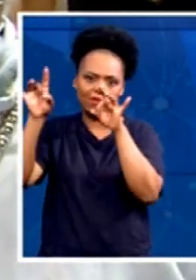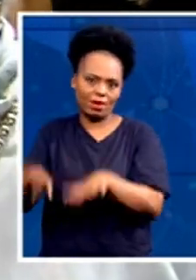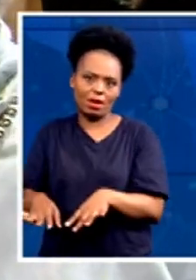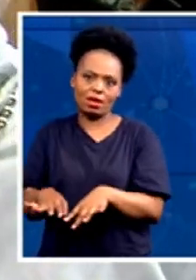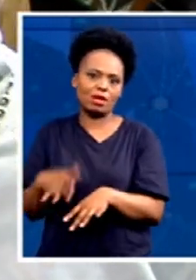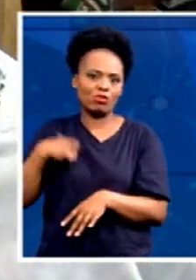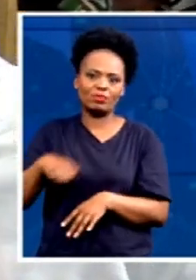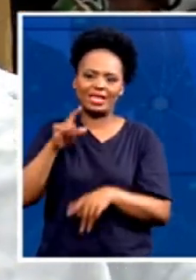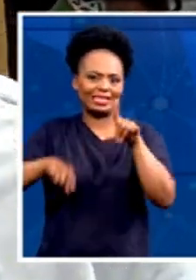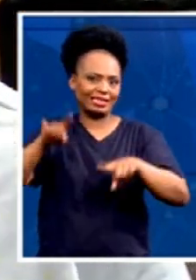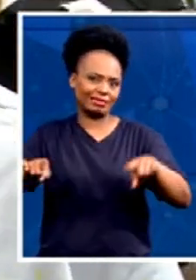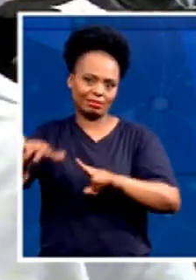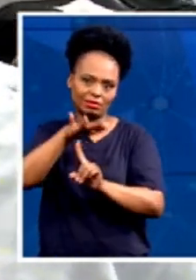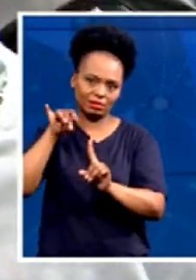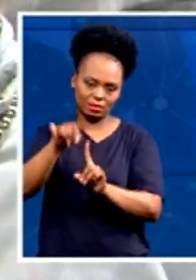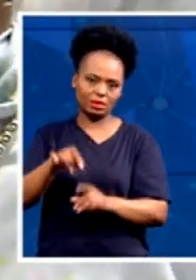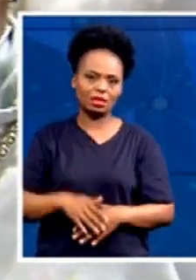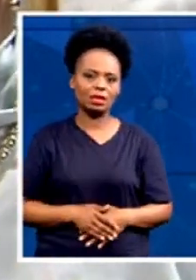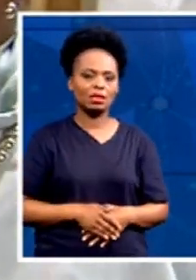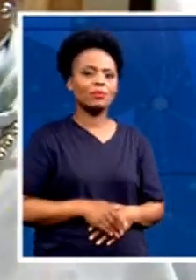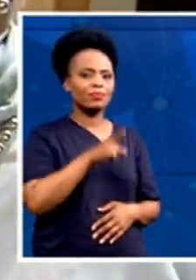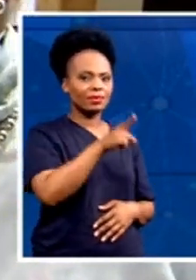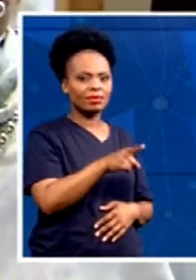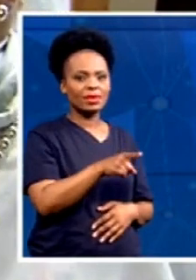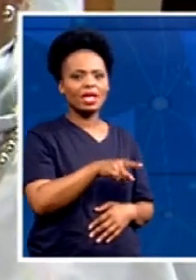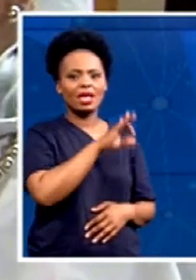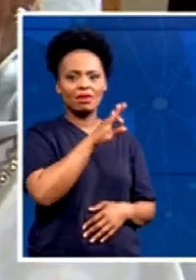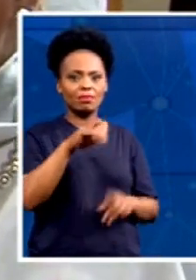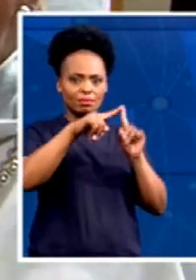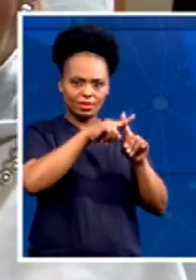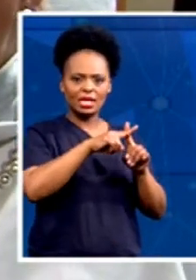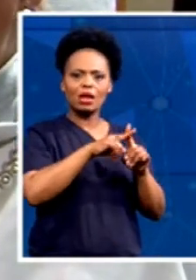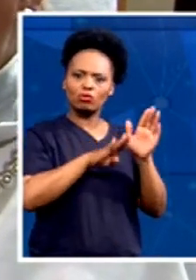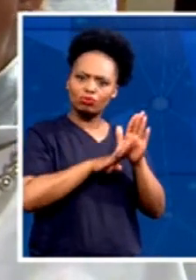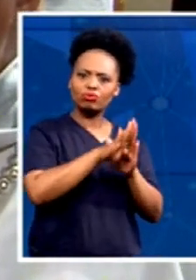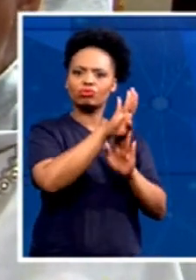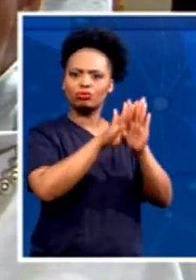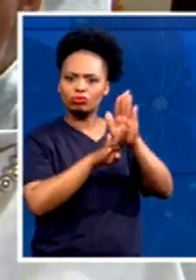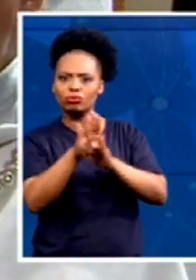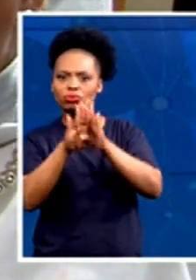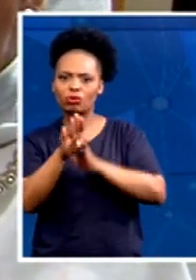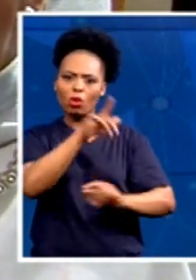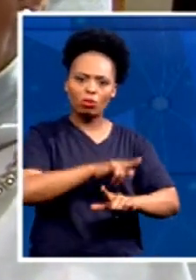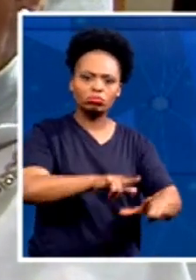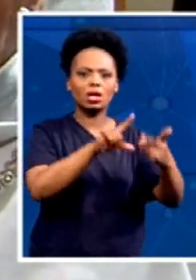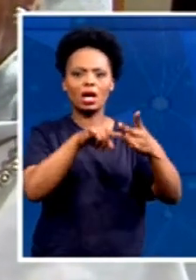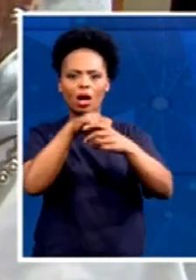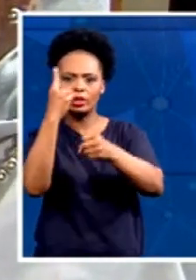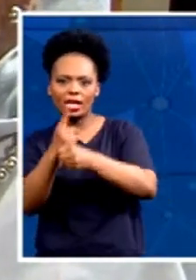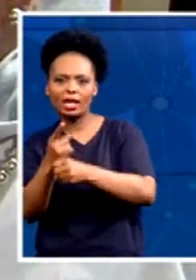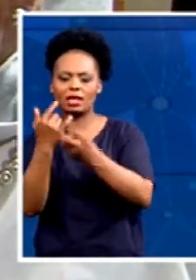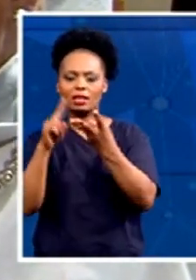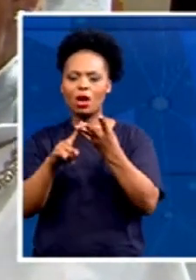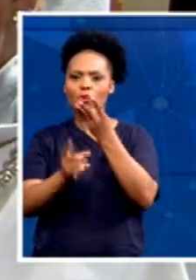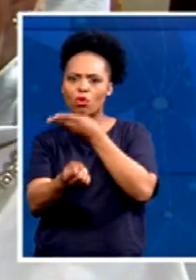the FF Plus has been growing, you know, in various provinces, Gauteng, Limpopo, Mpumalanga, you name it. How will you ensure